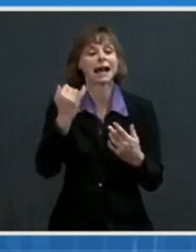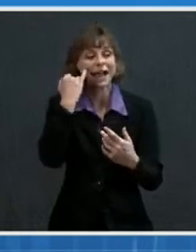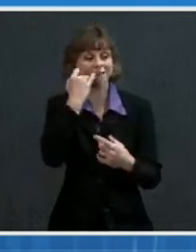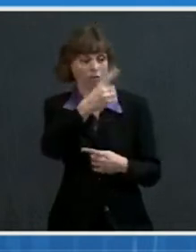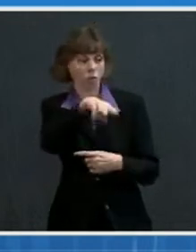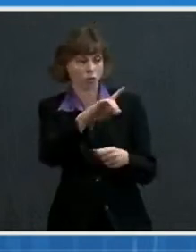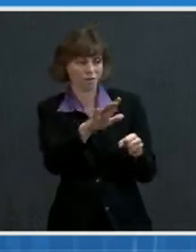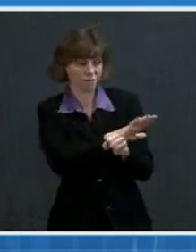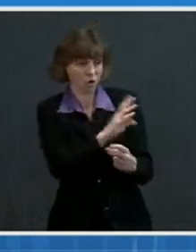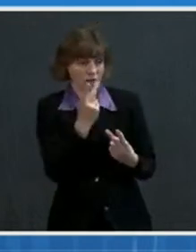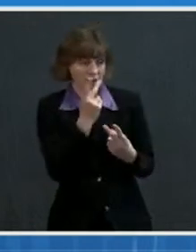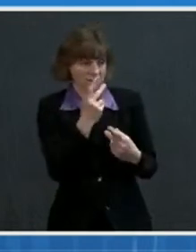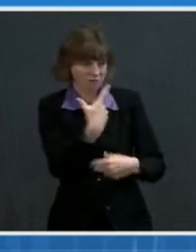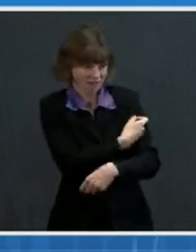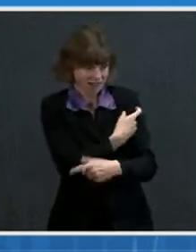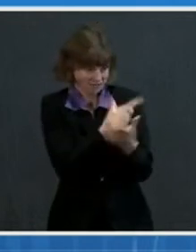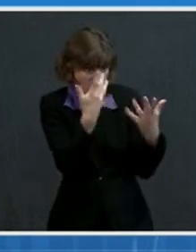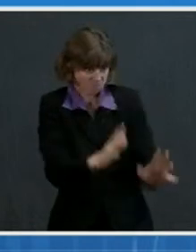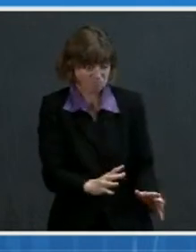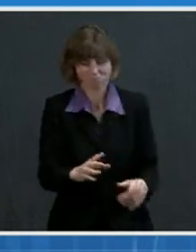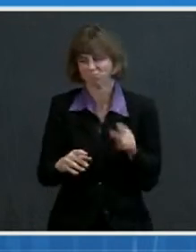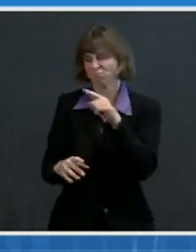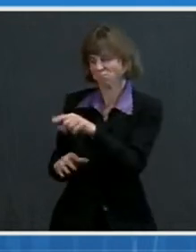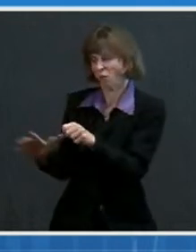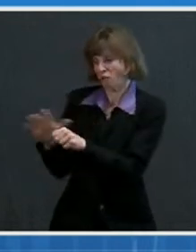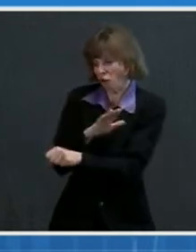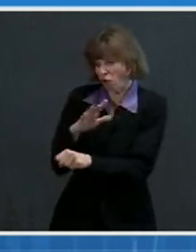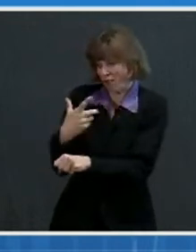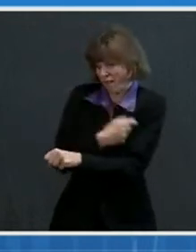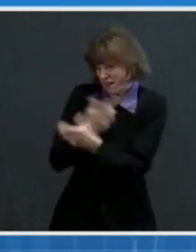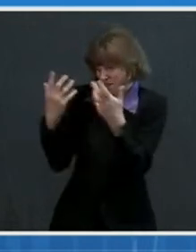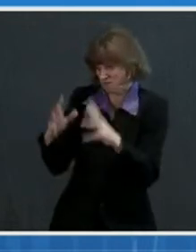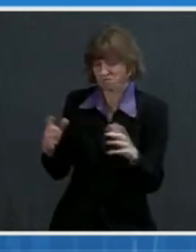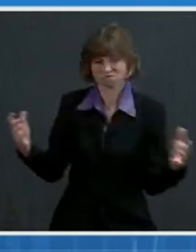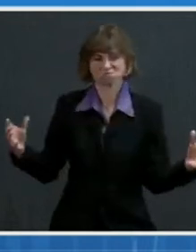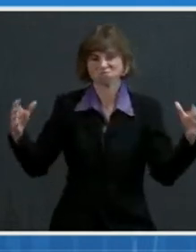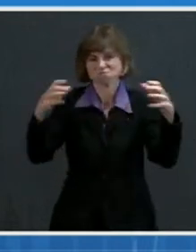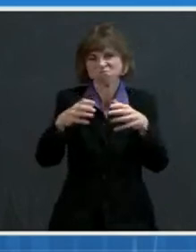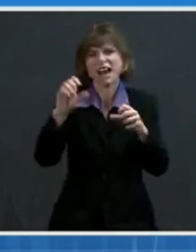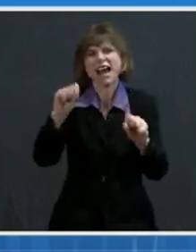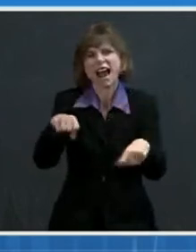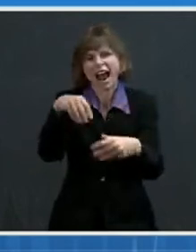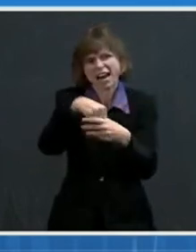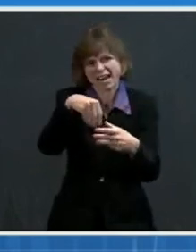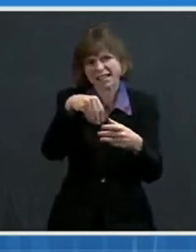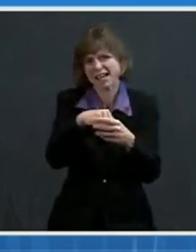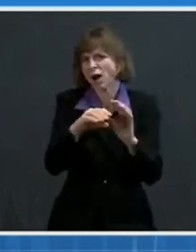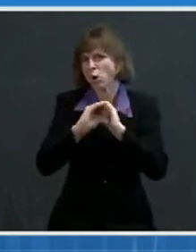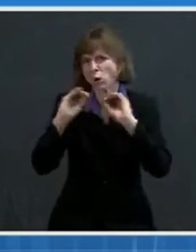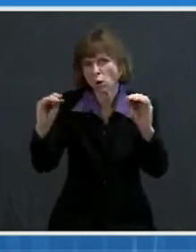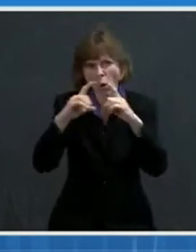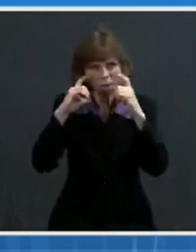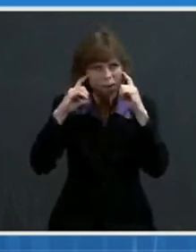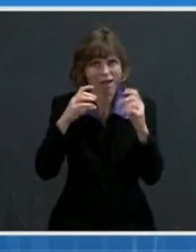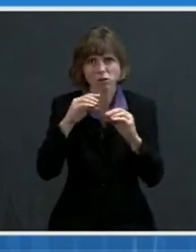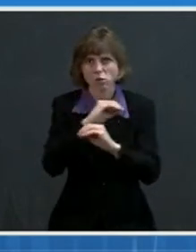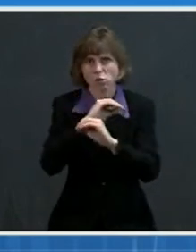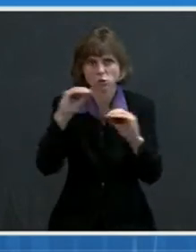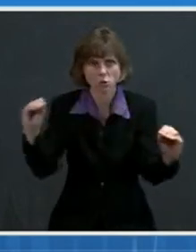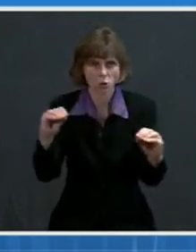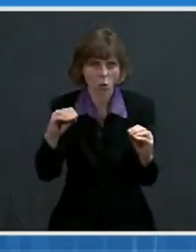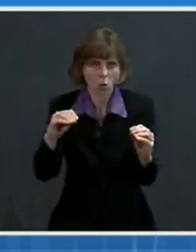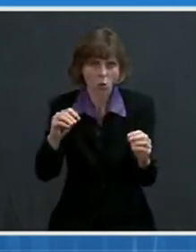people in small gatherings indoors without wearing masks or physical distancing. Remember here we are talking about